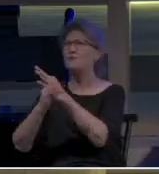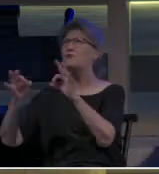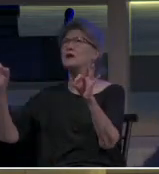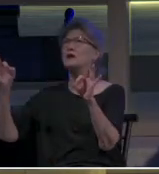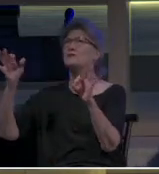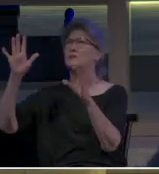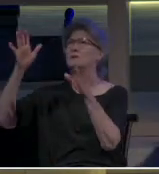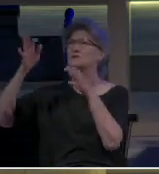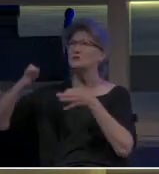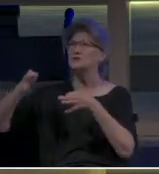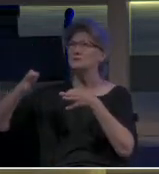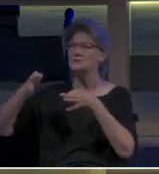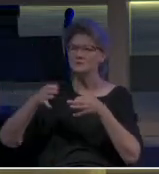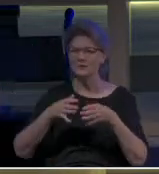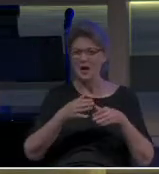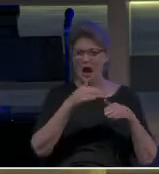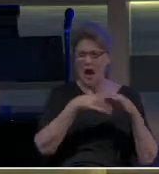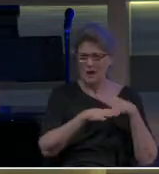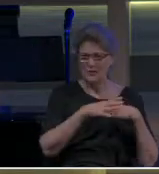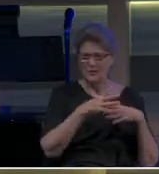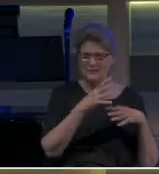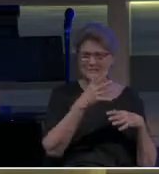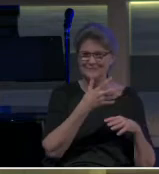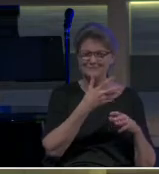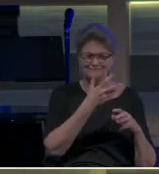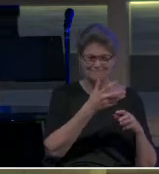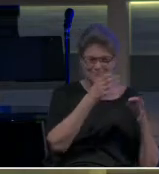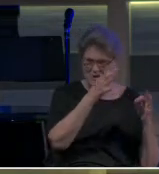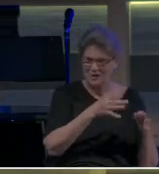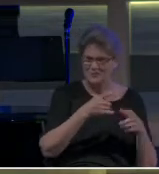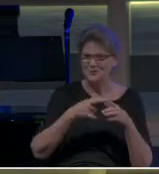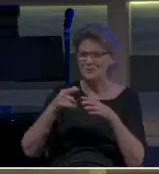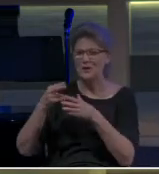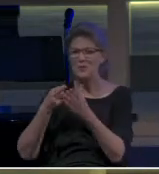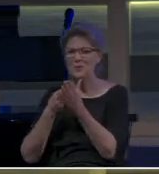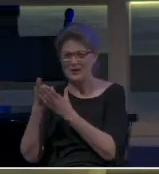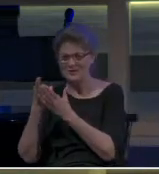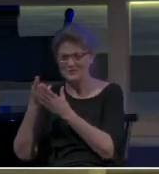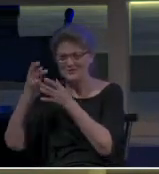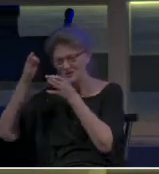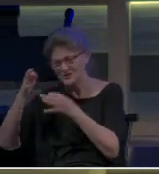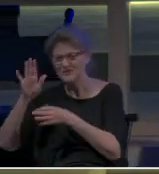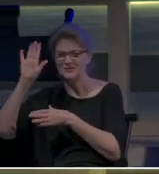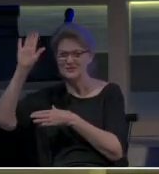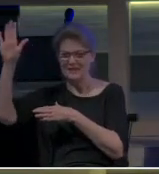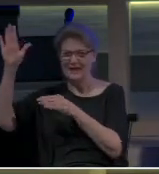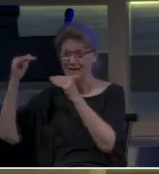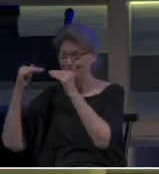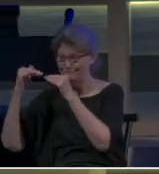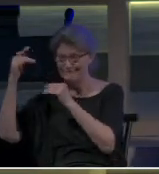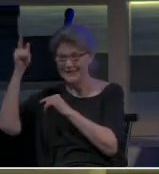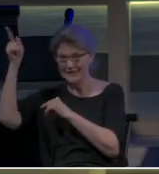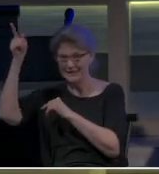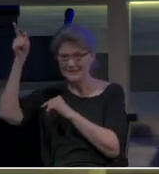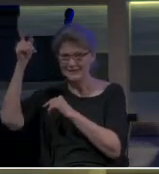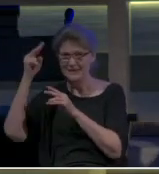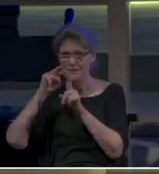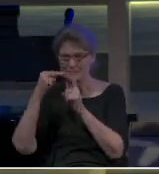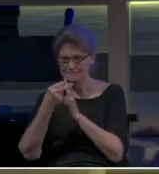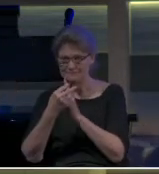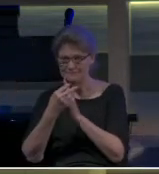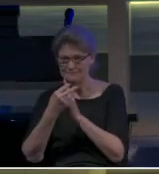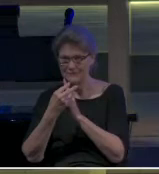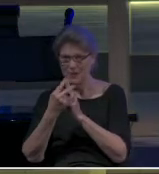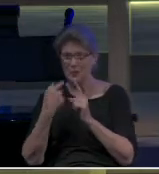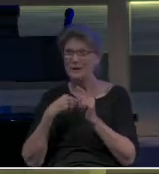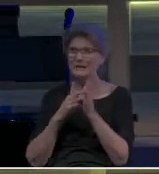being under God's judgment to being declared righteous and just in God's sight. We are so zealous for the fact that that